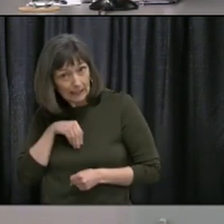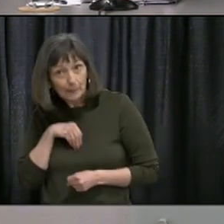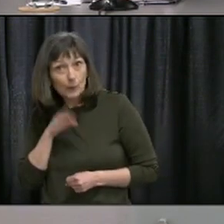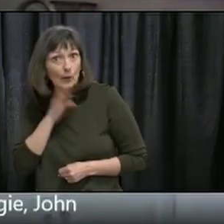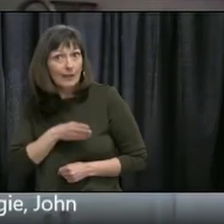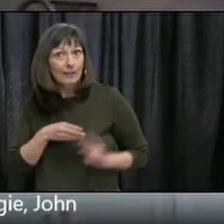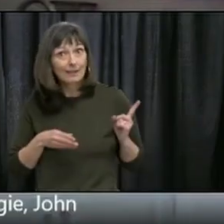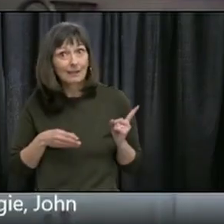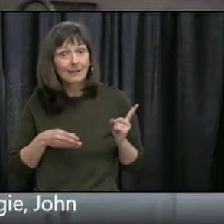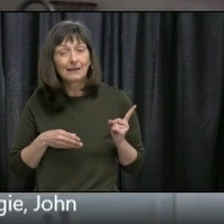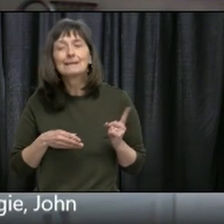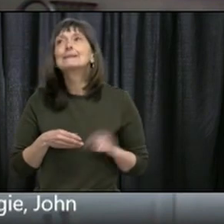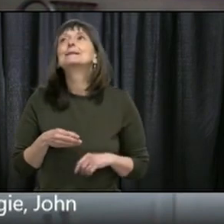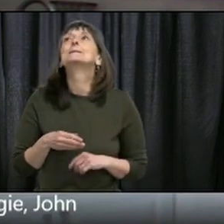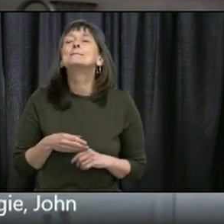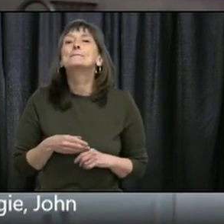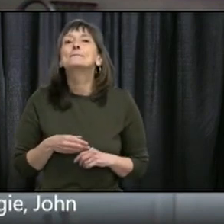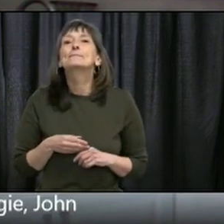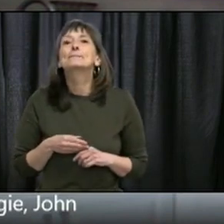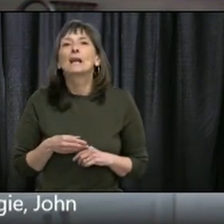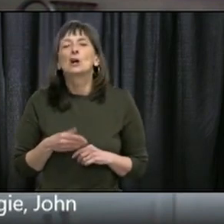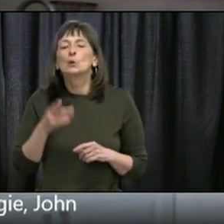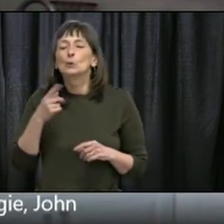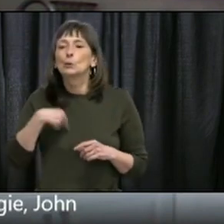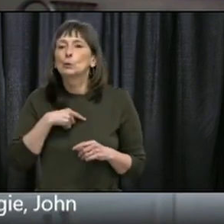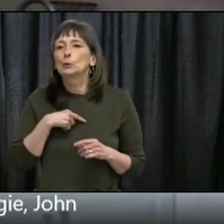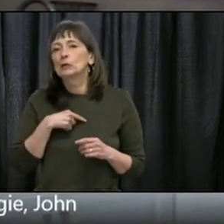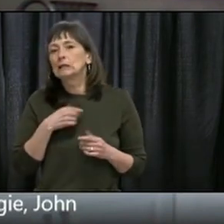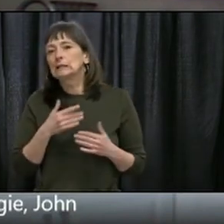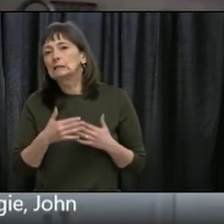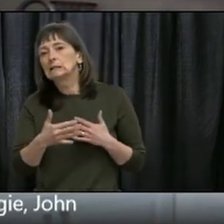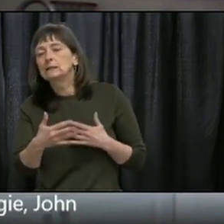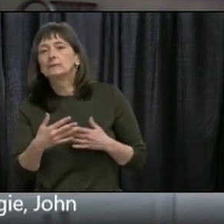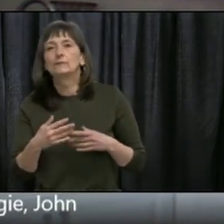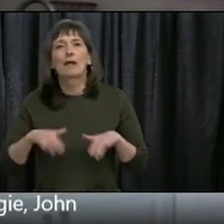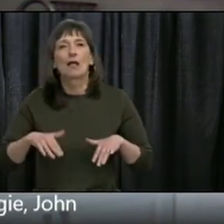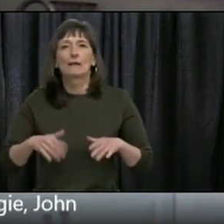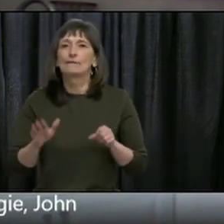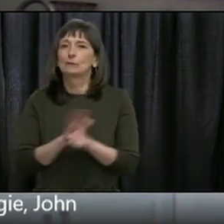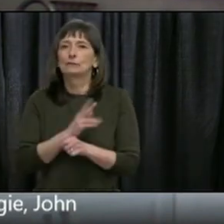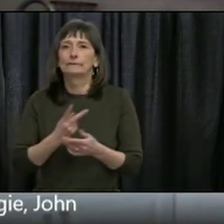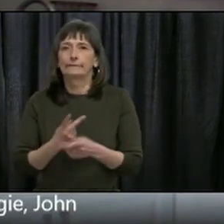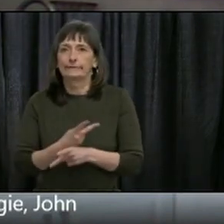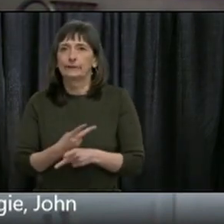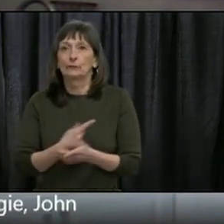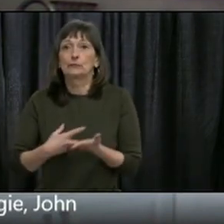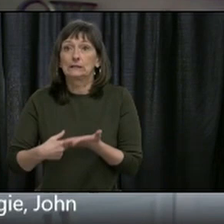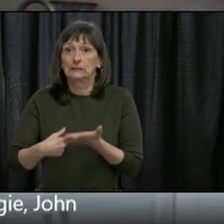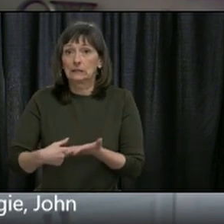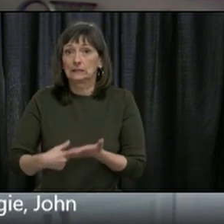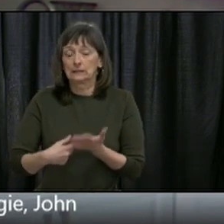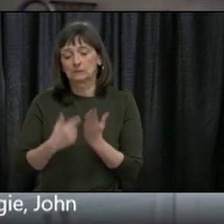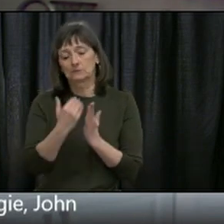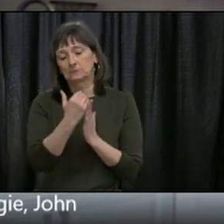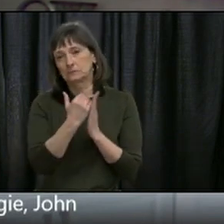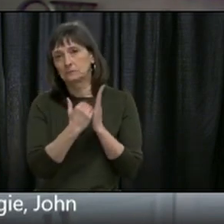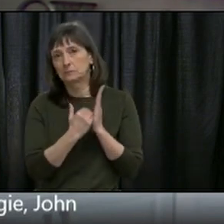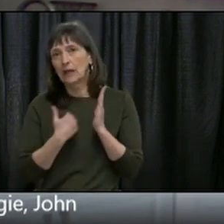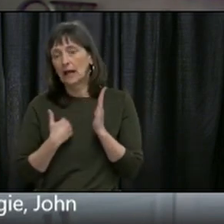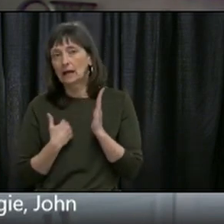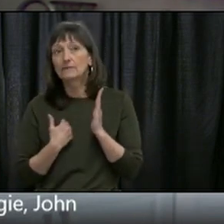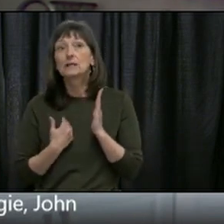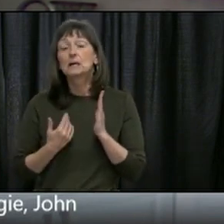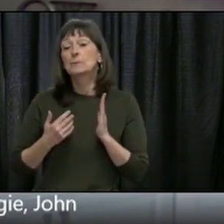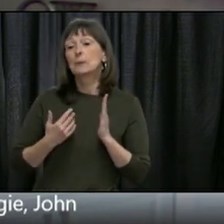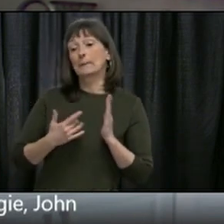laid out. There's some legalese around it but it's essentially someone who is ordinarily resident